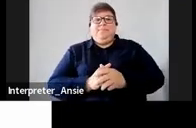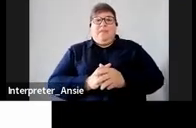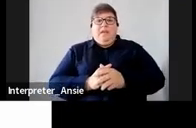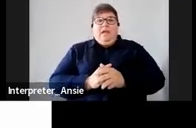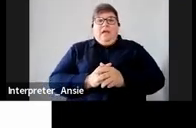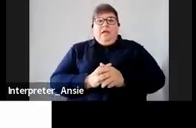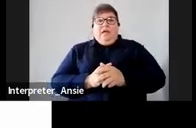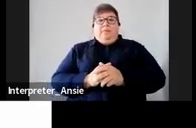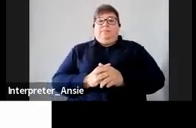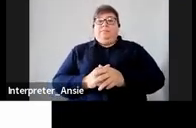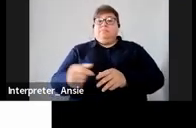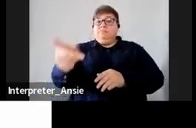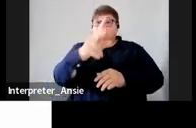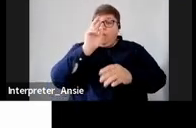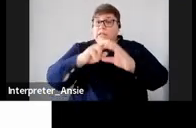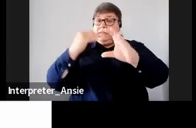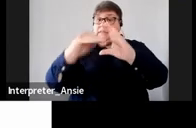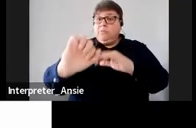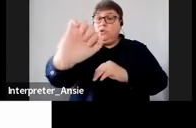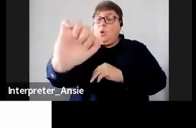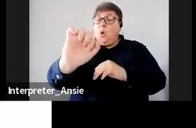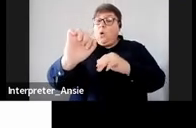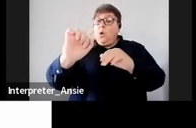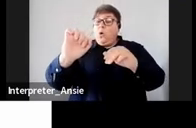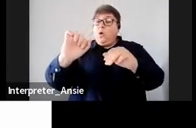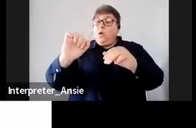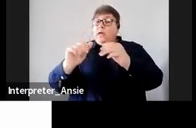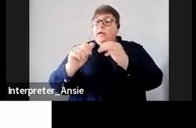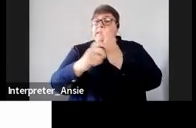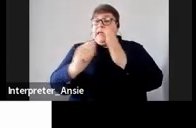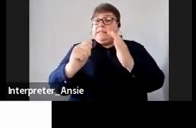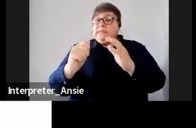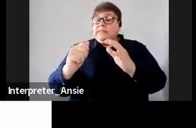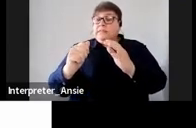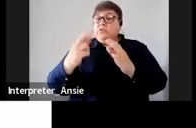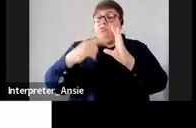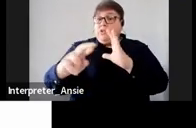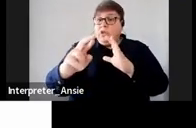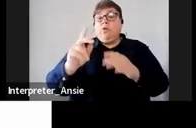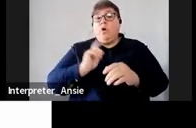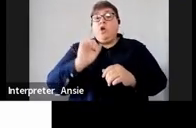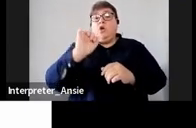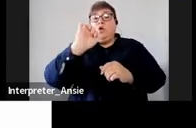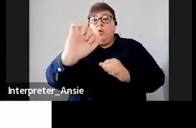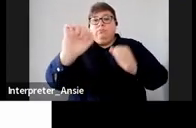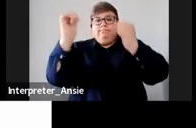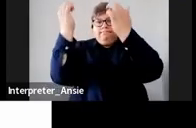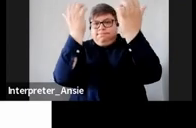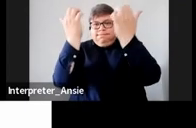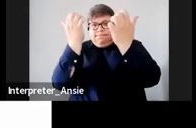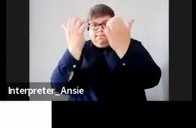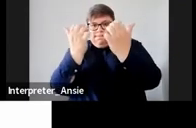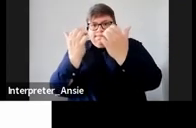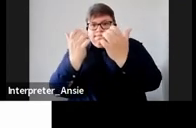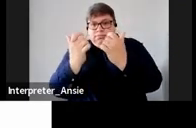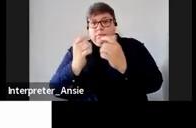taxpayers need to submit a tax return to SAR so that the final tax liability can be calculated based on the income